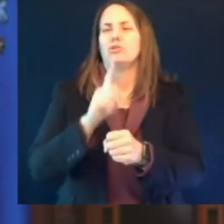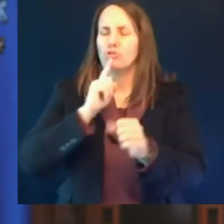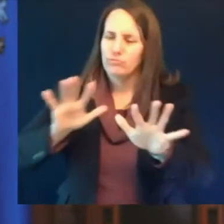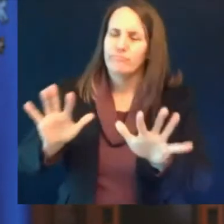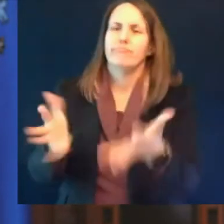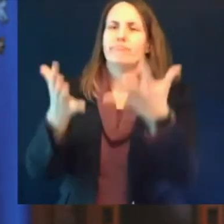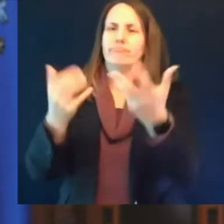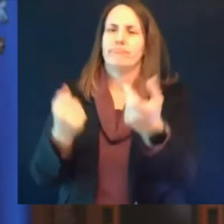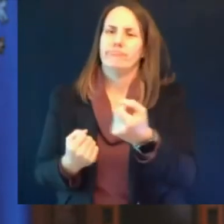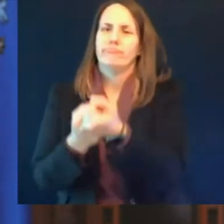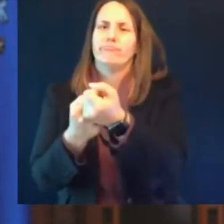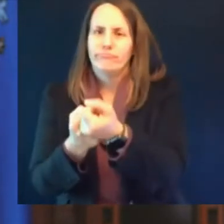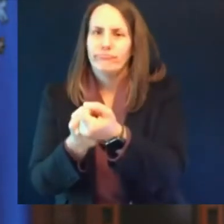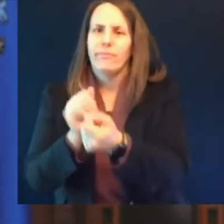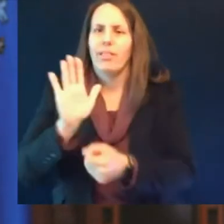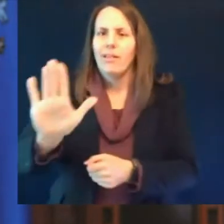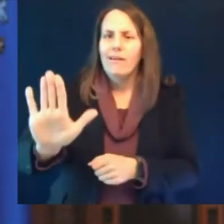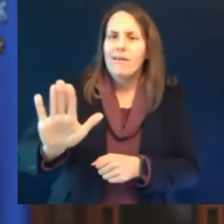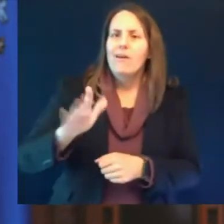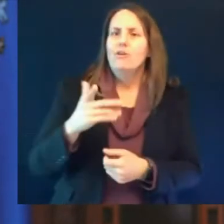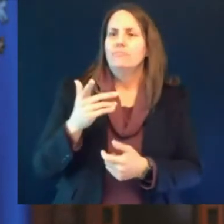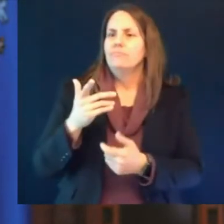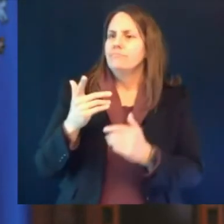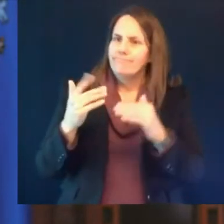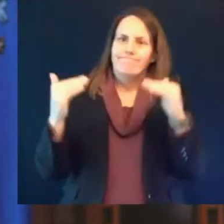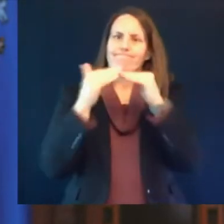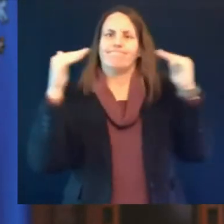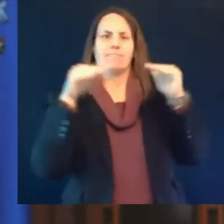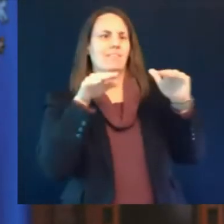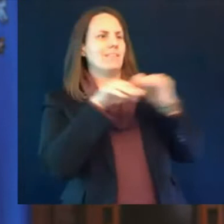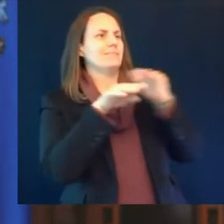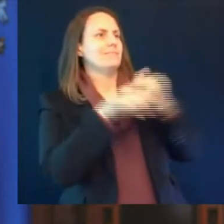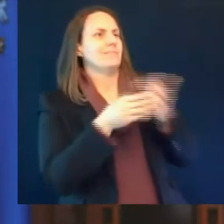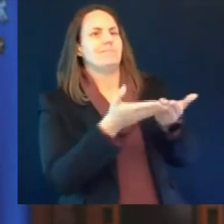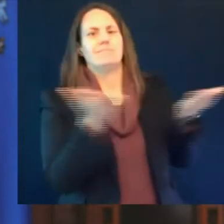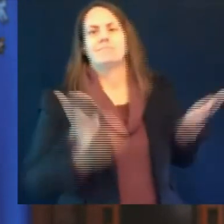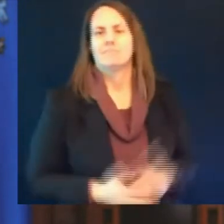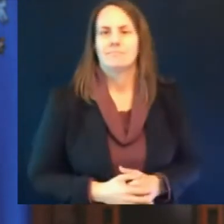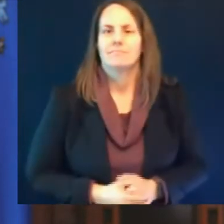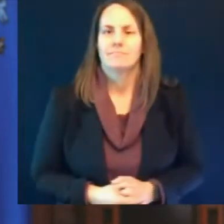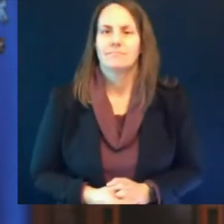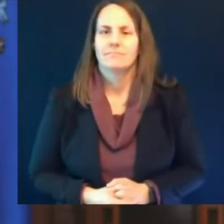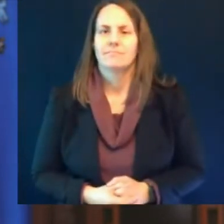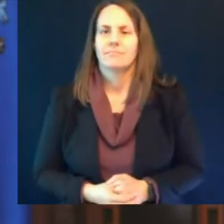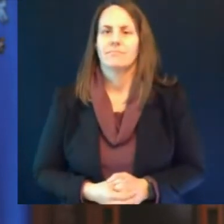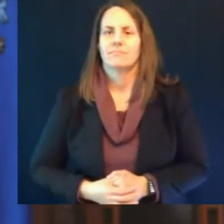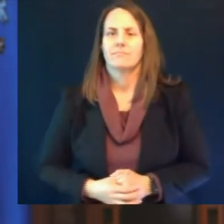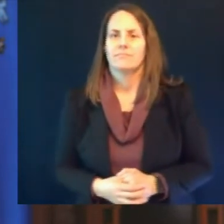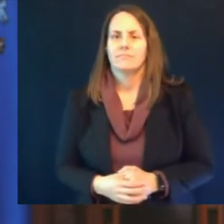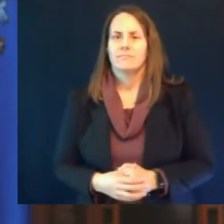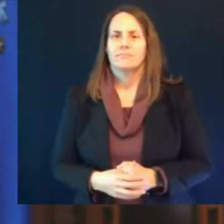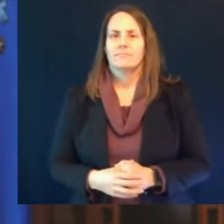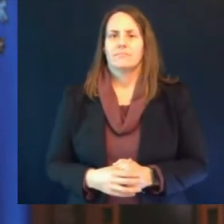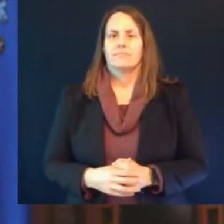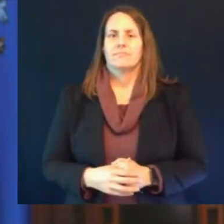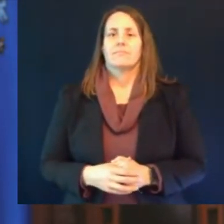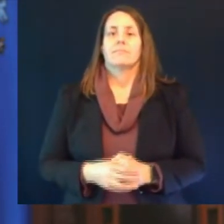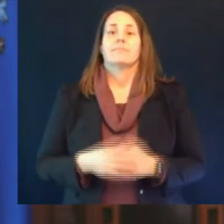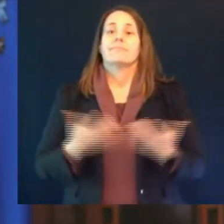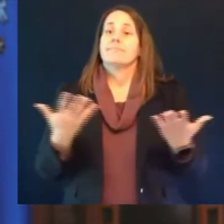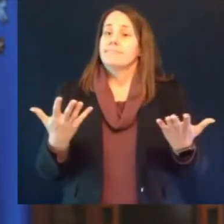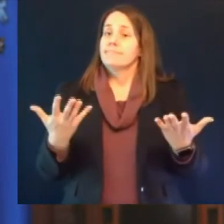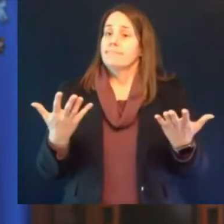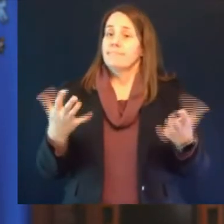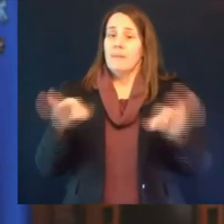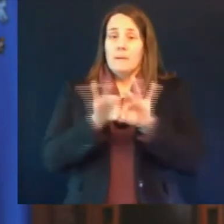critical funds today finally i want to close today by highlighting an issue all all should be talking